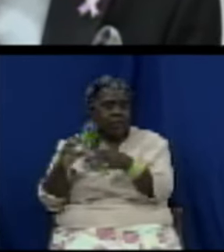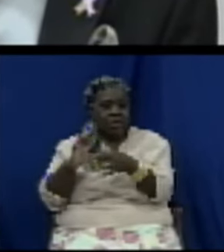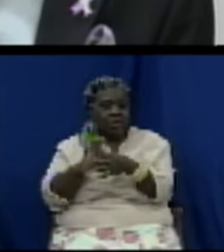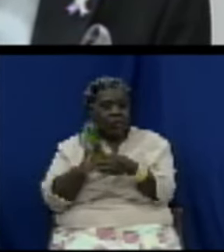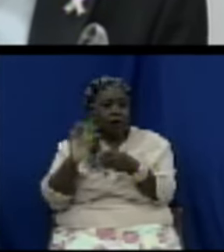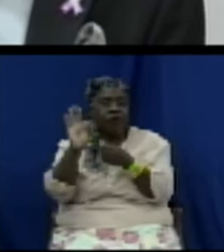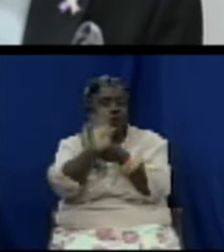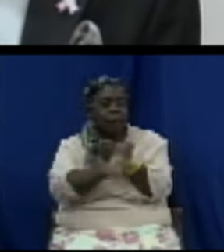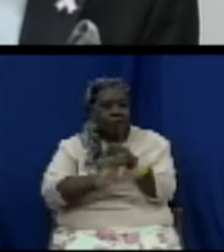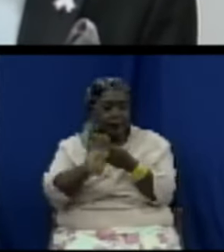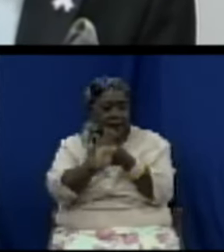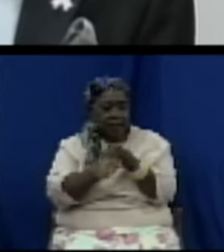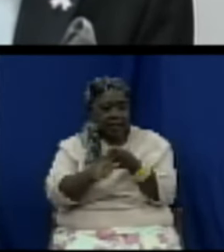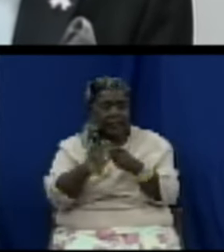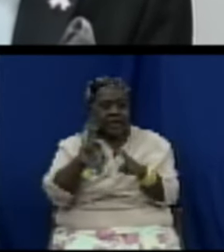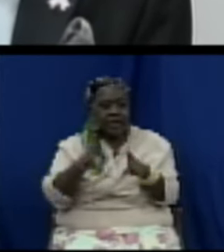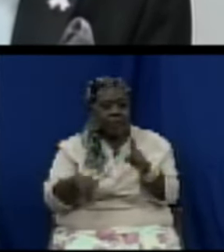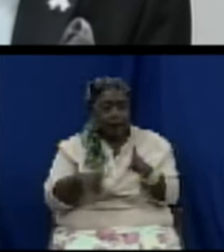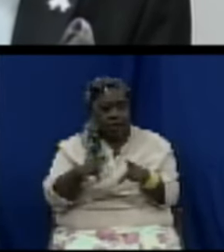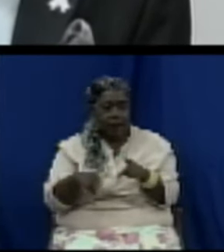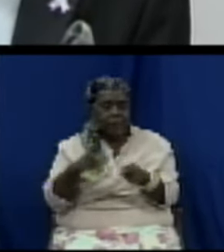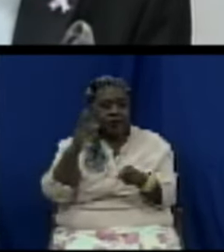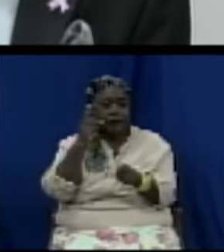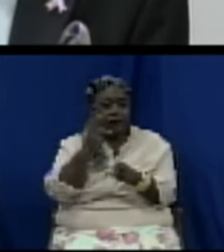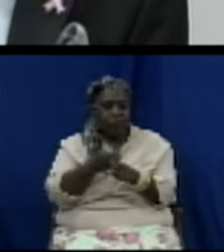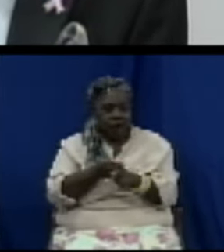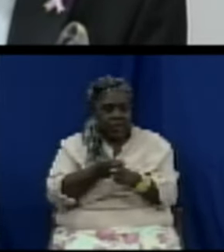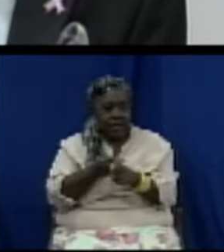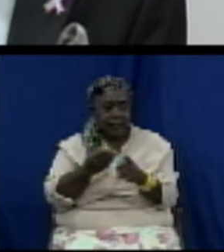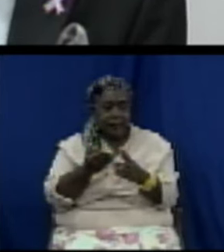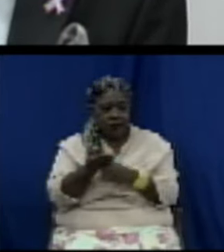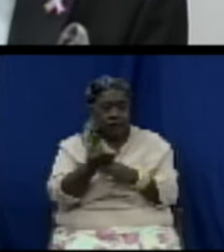and interests all along.